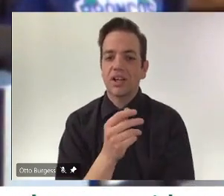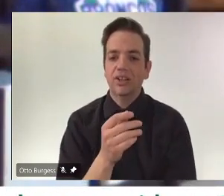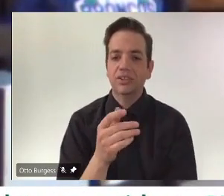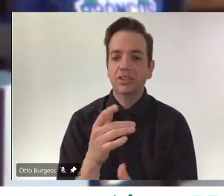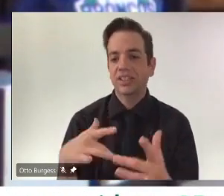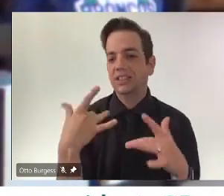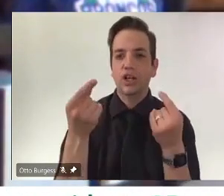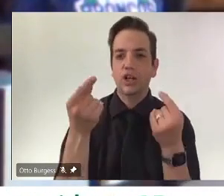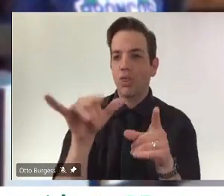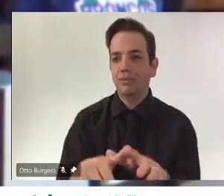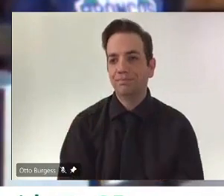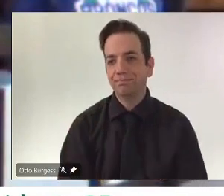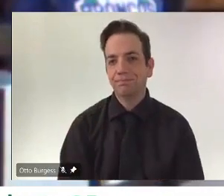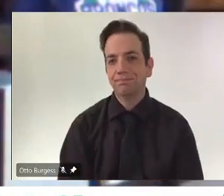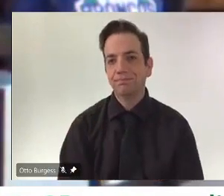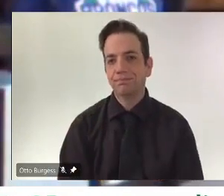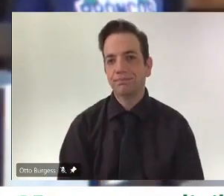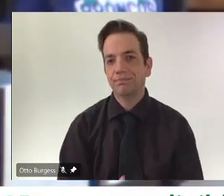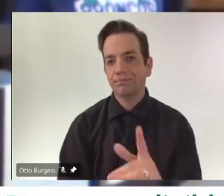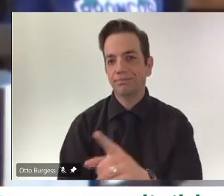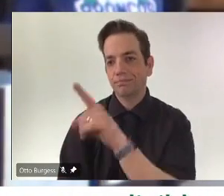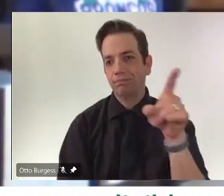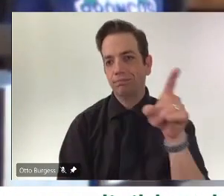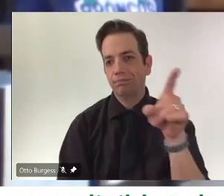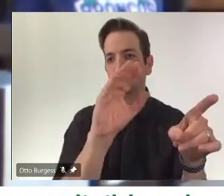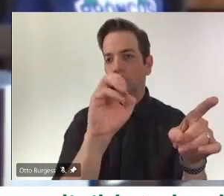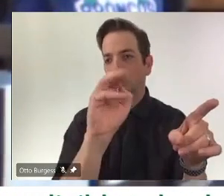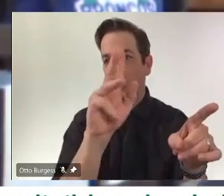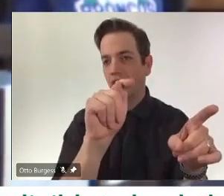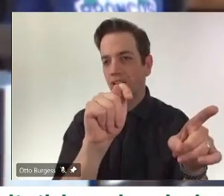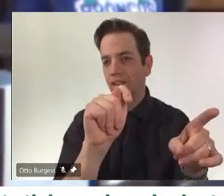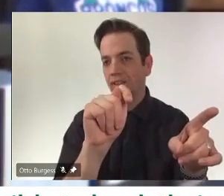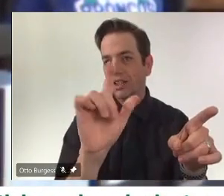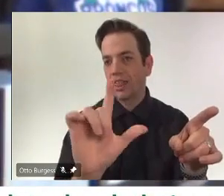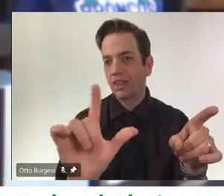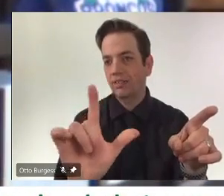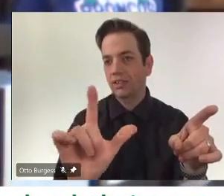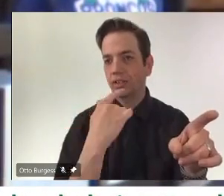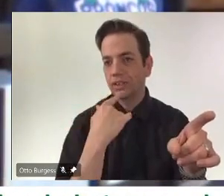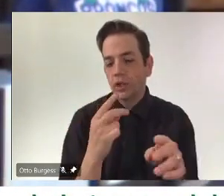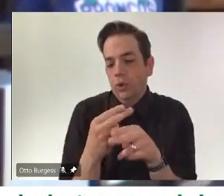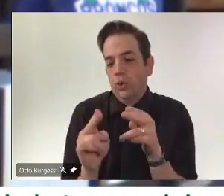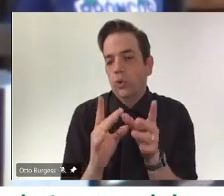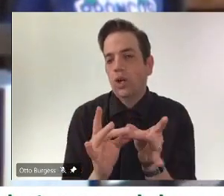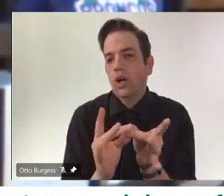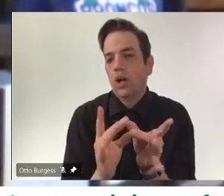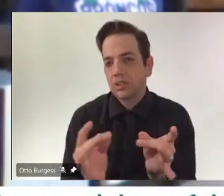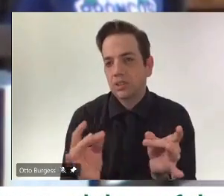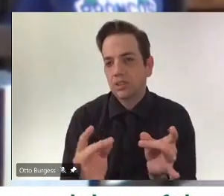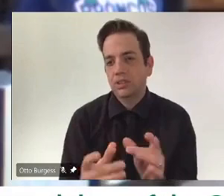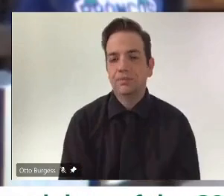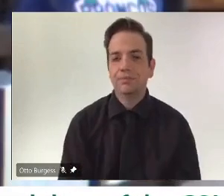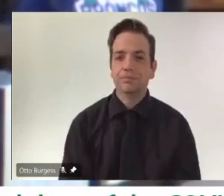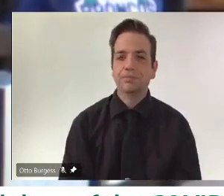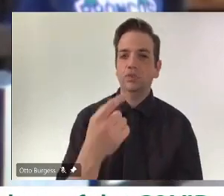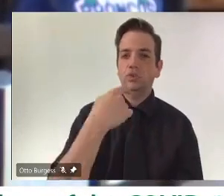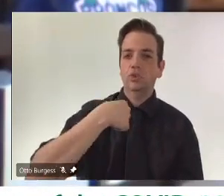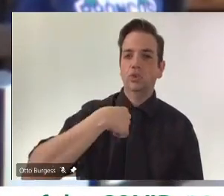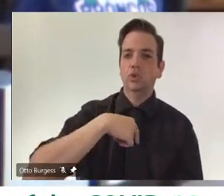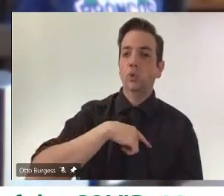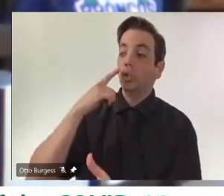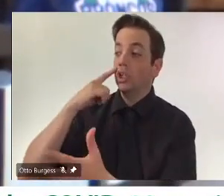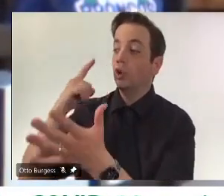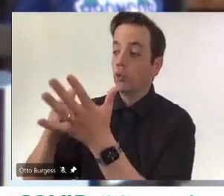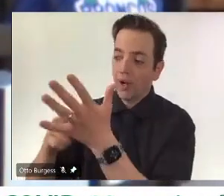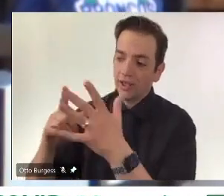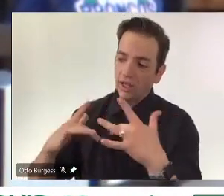And I just have a couple of quick comments to add, and that is, you know, we heard very early on in the vaccination program, some concerns that